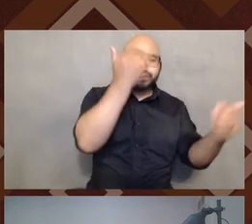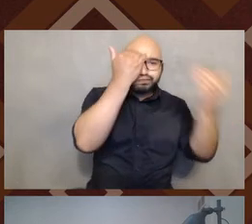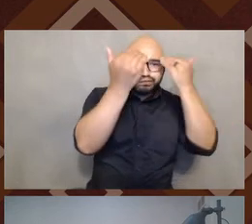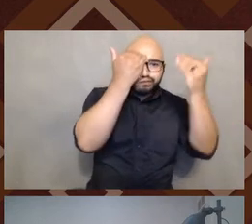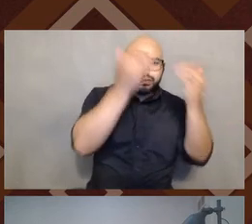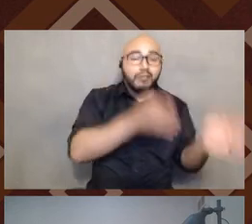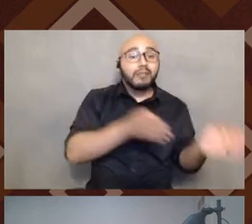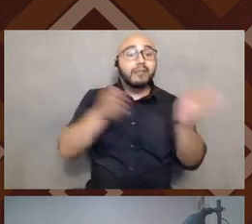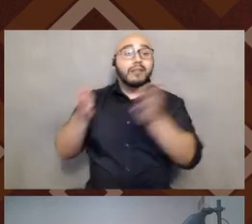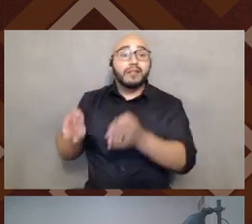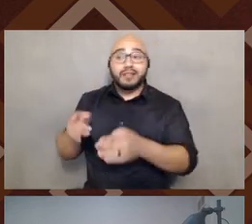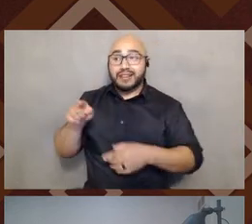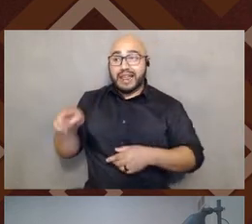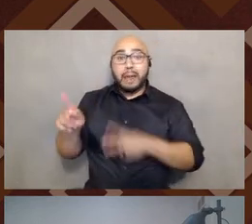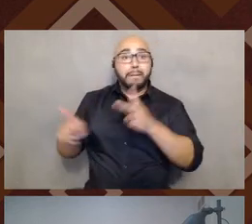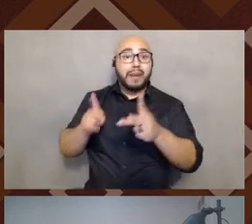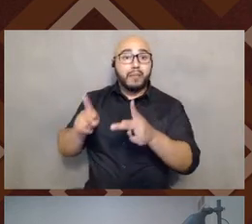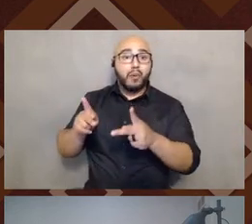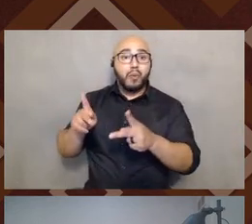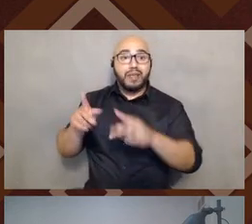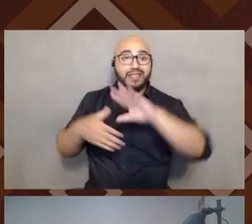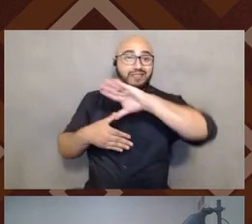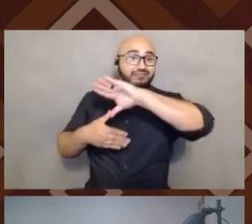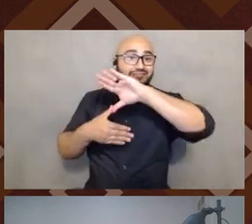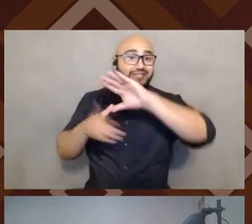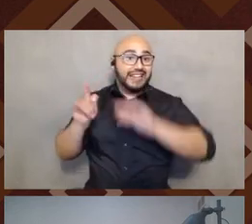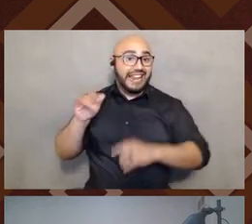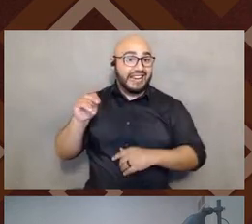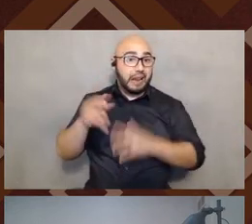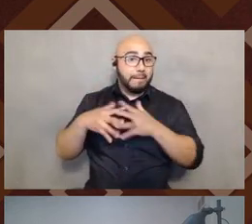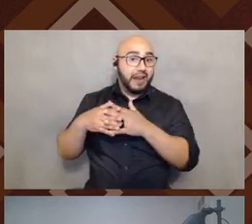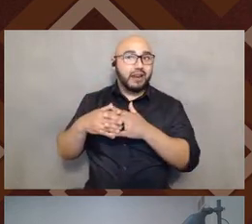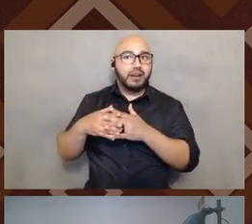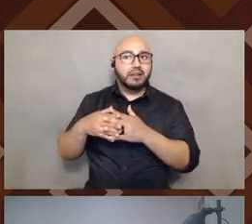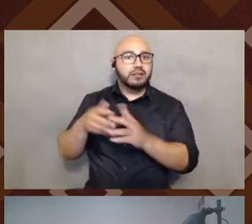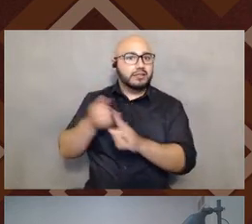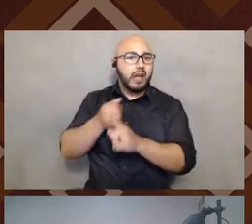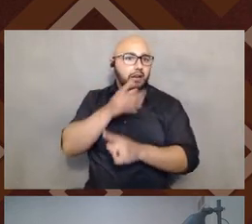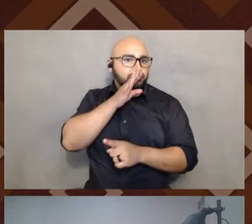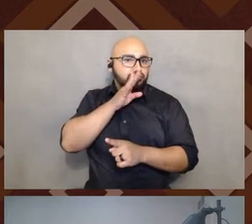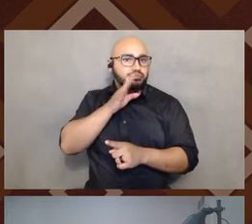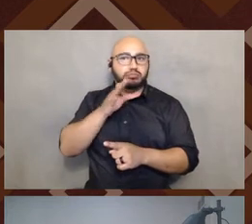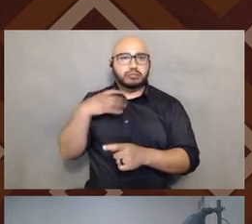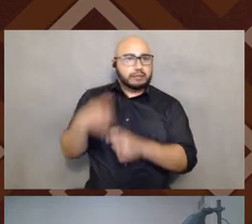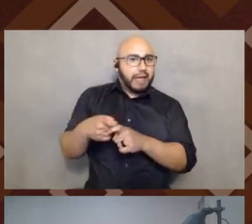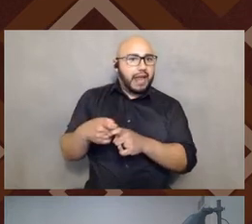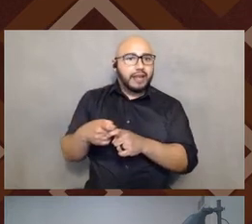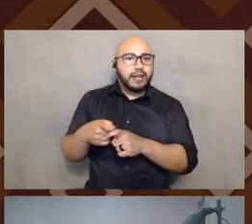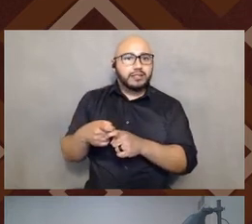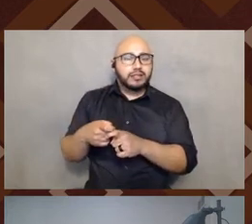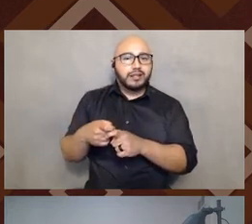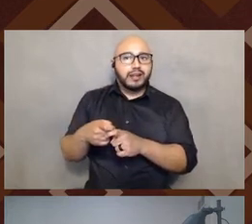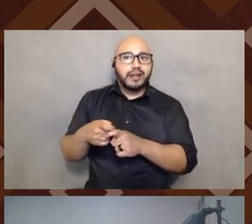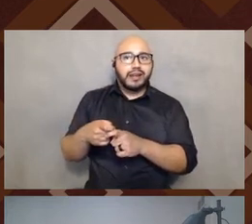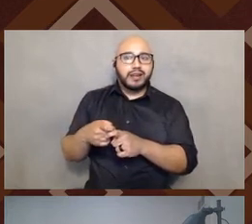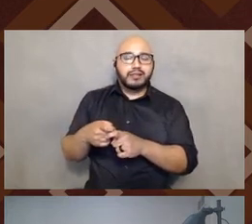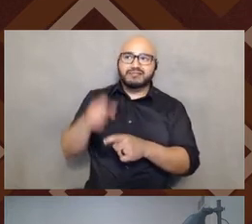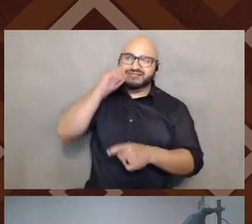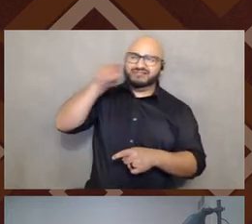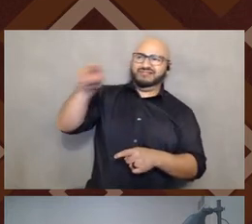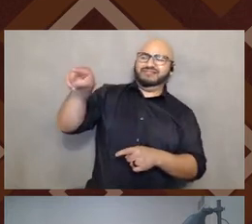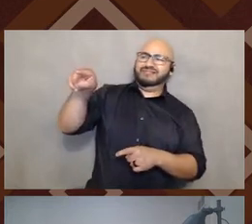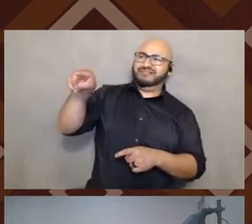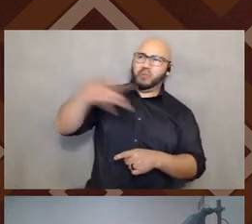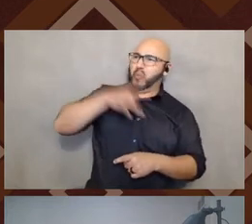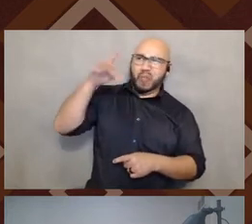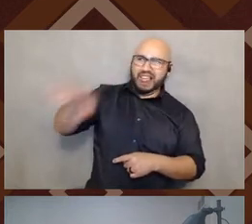there are, um, people within Latin America who are Spanish speakers who have really expressed their dislike for, for this term.